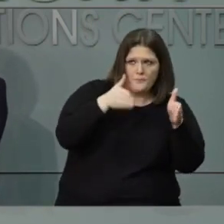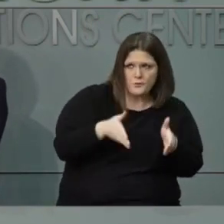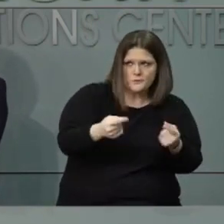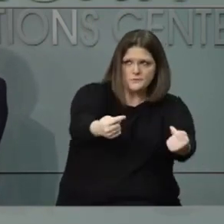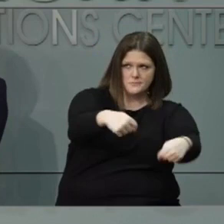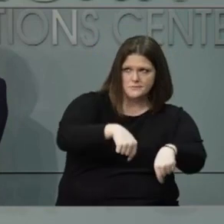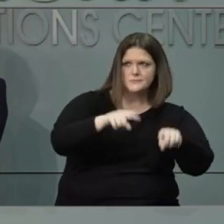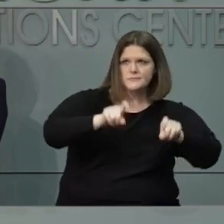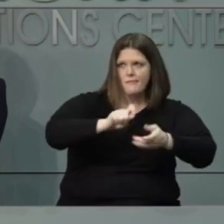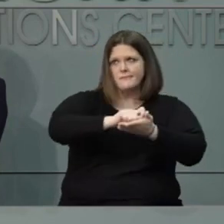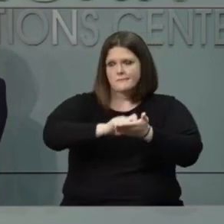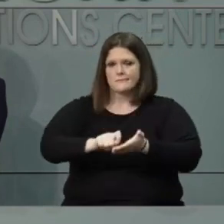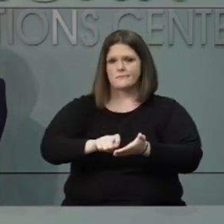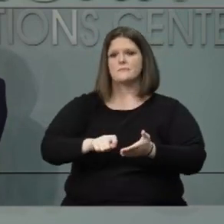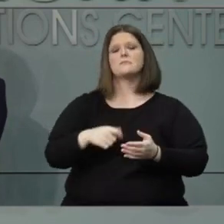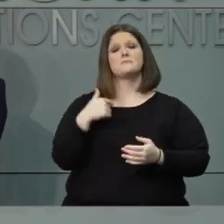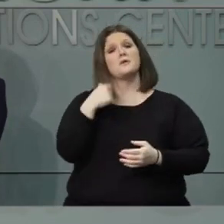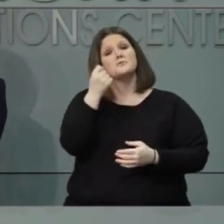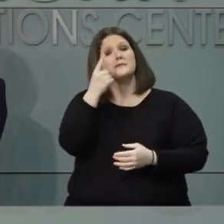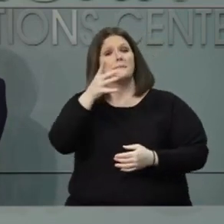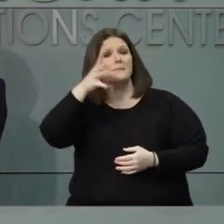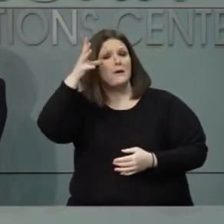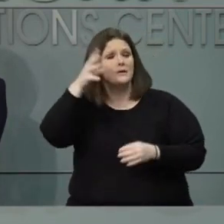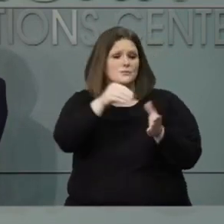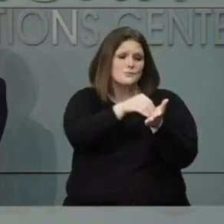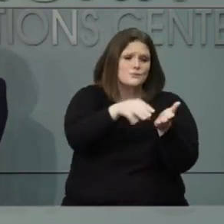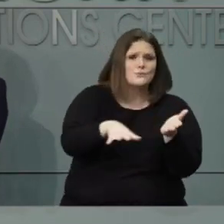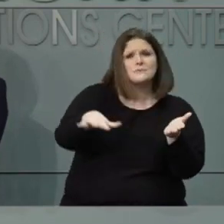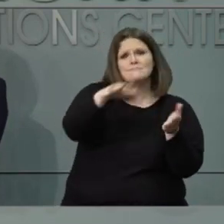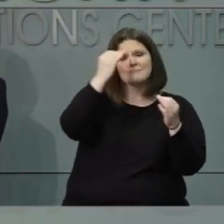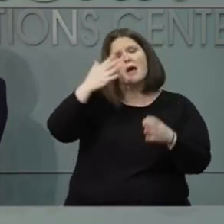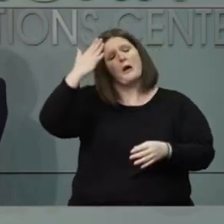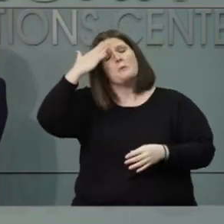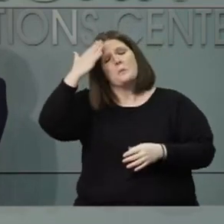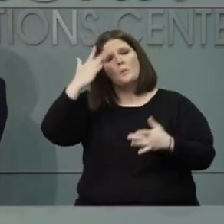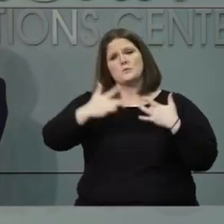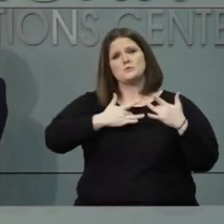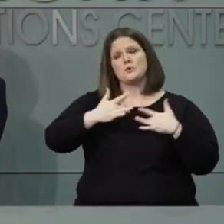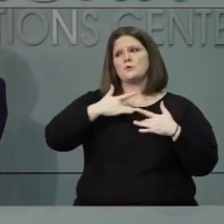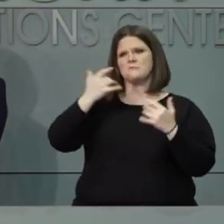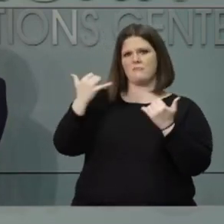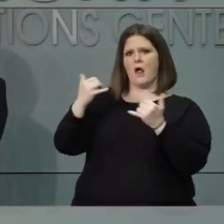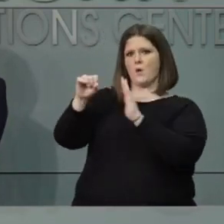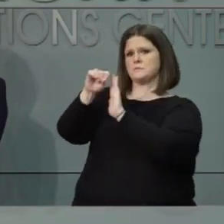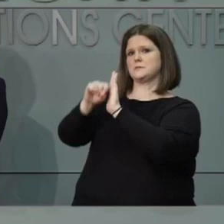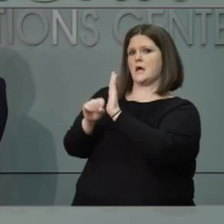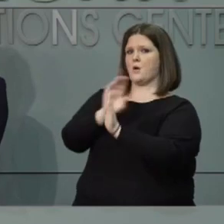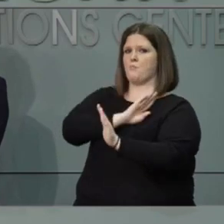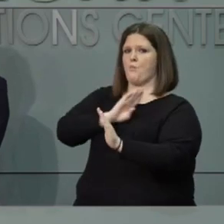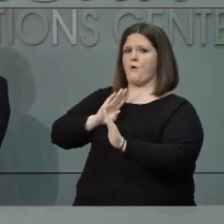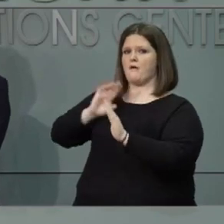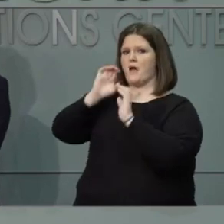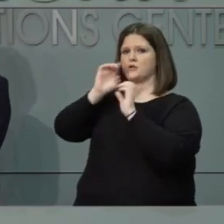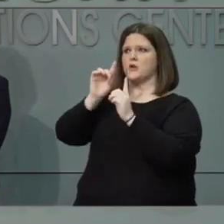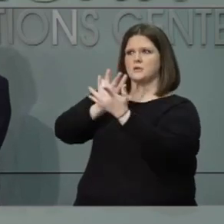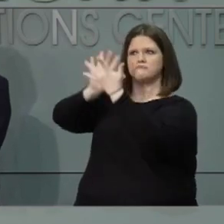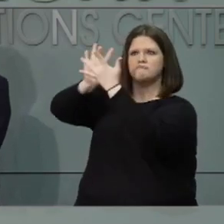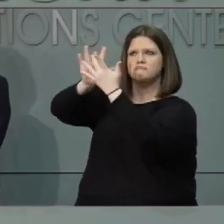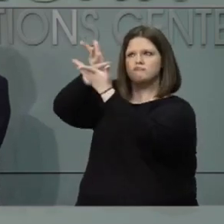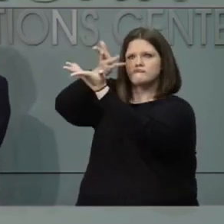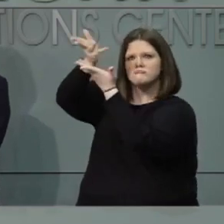and students might have and the State Board of Education is working on this issue. Next question, please.